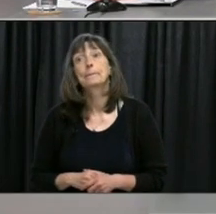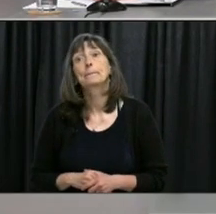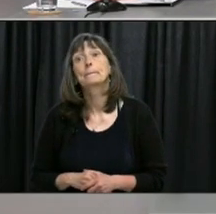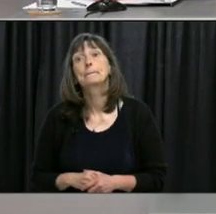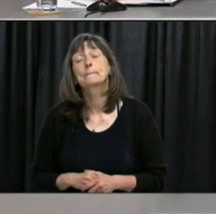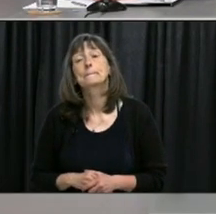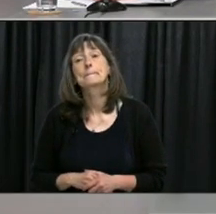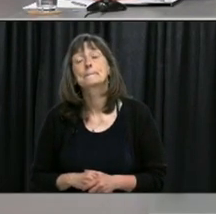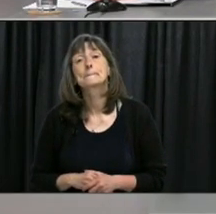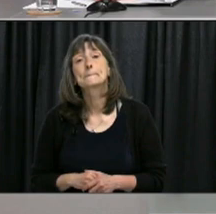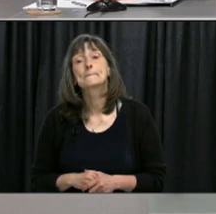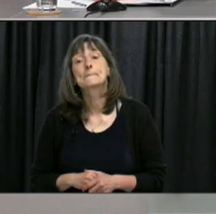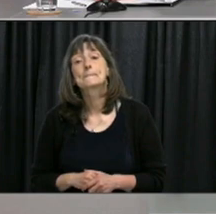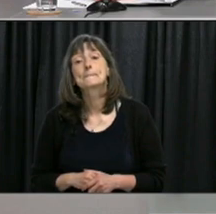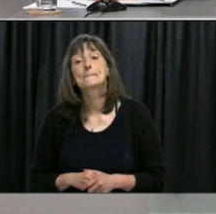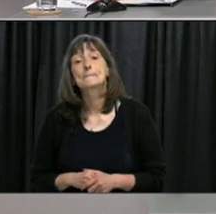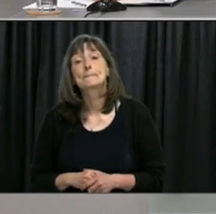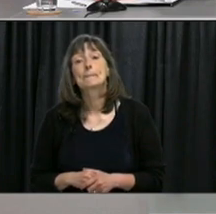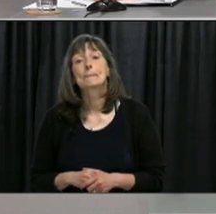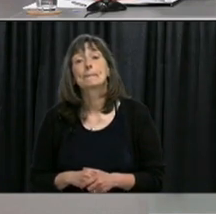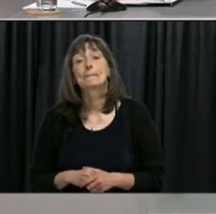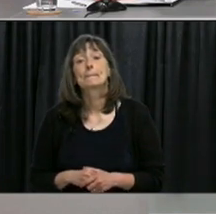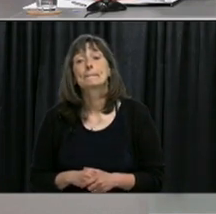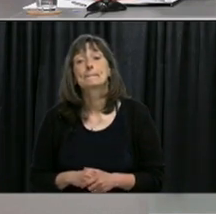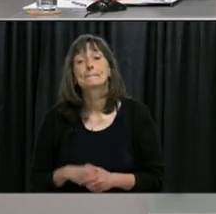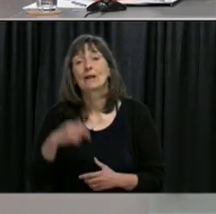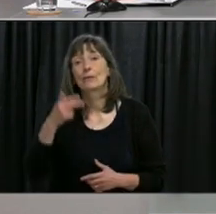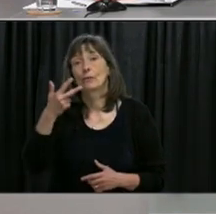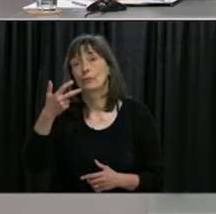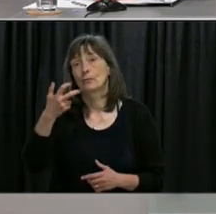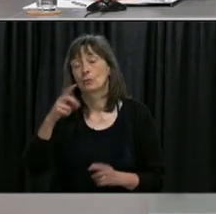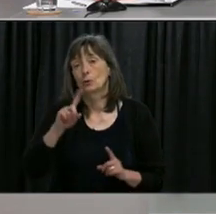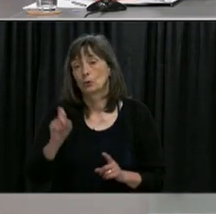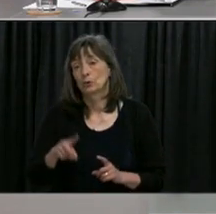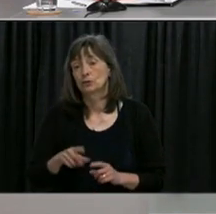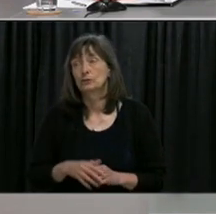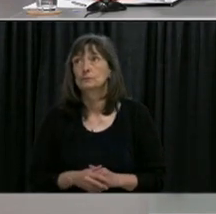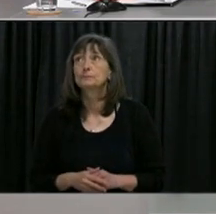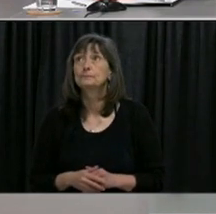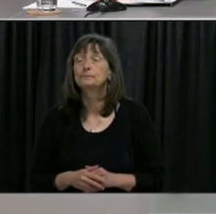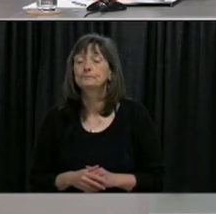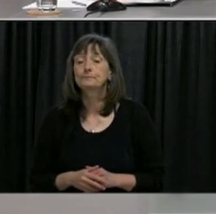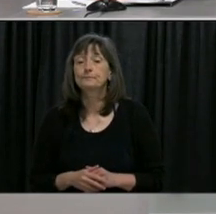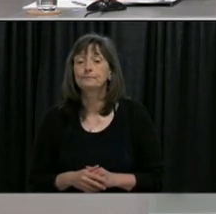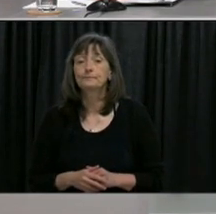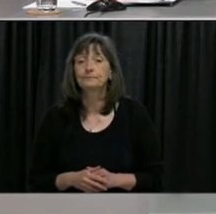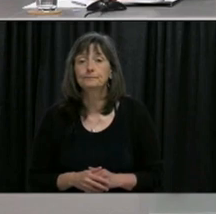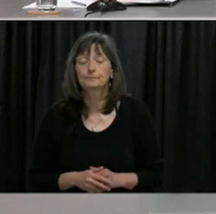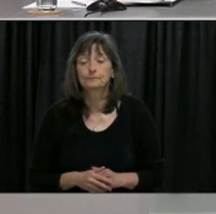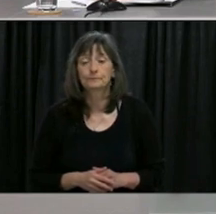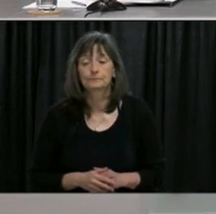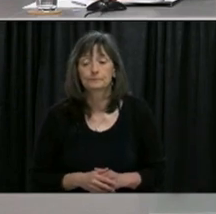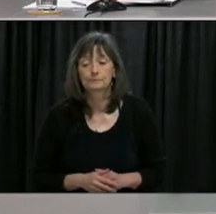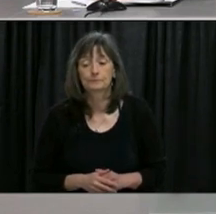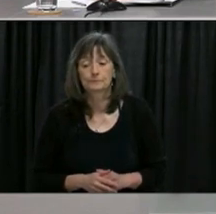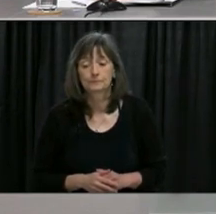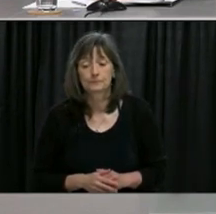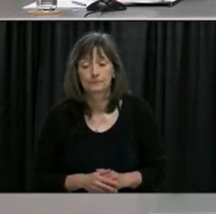thank you premier we'll now take three quick questions operator please identify the reporter when they press star 1 thank you